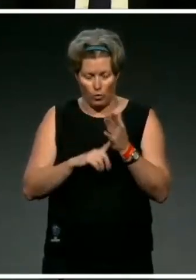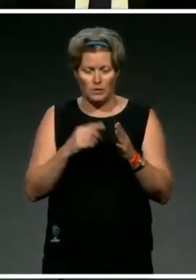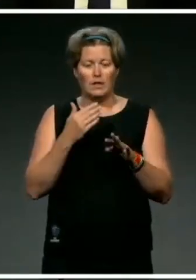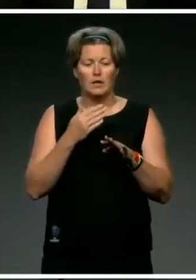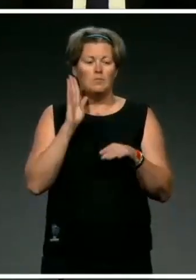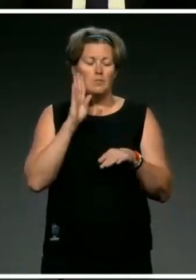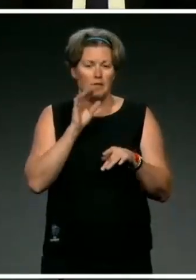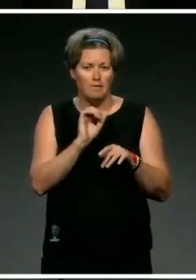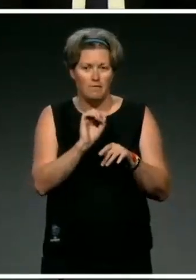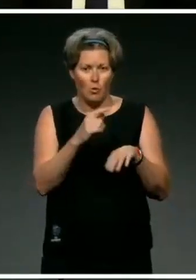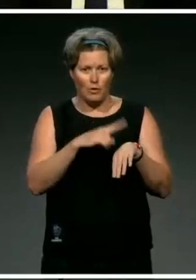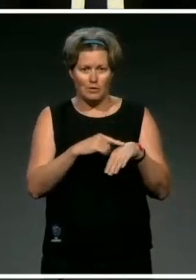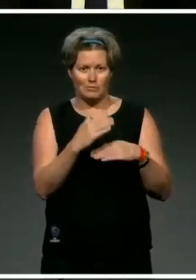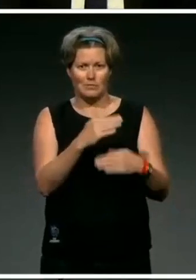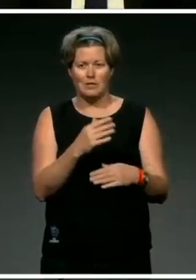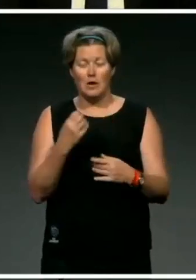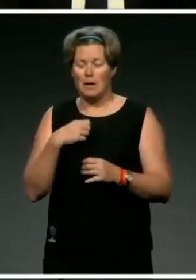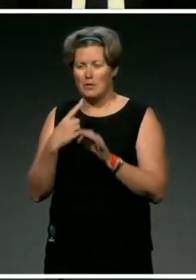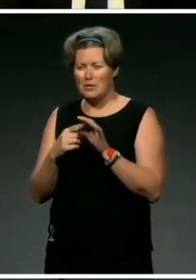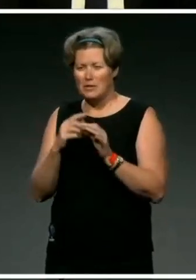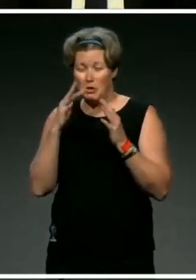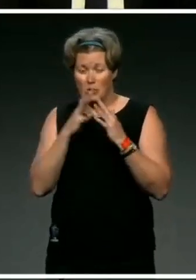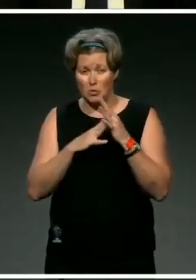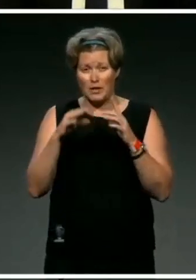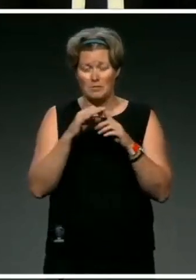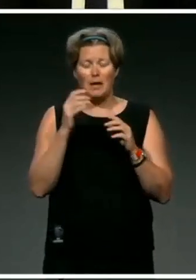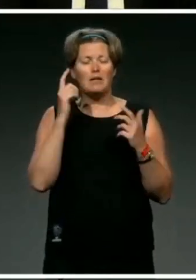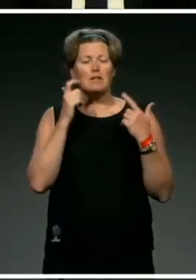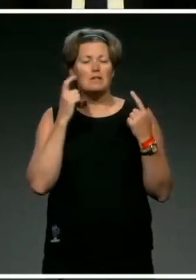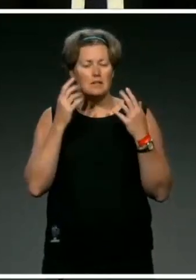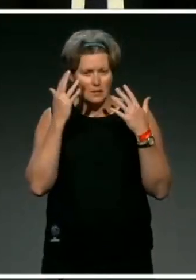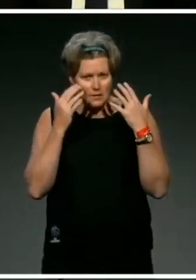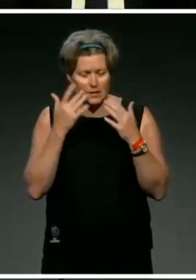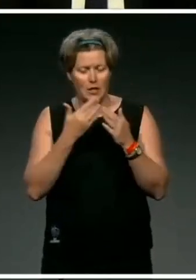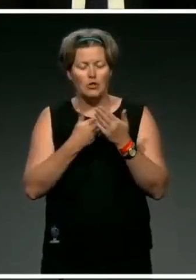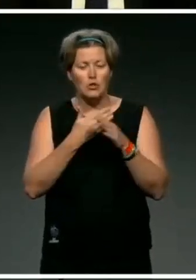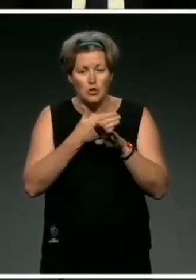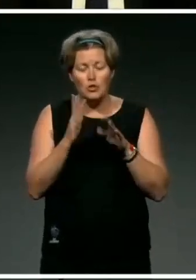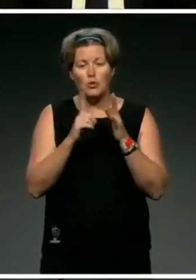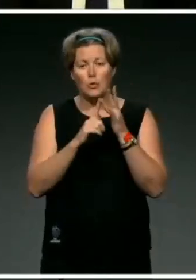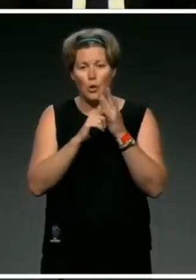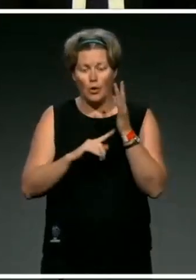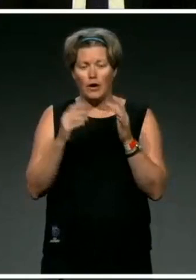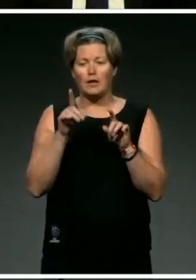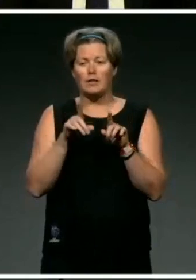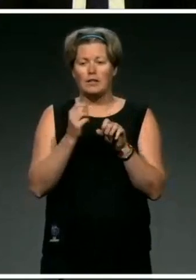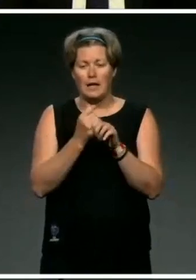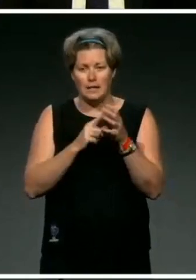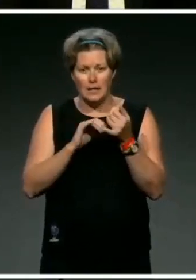So, I suppose my question is, does Westpac consider that new oil and gas, or new and expanded oil and gas, is incompatible with 1.5 degrees?